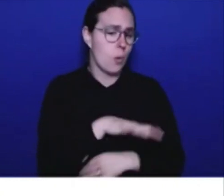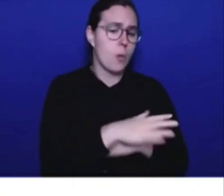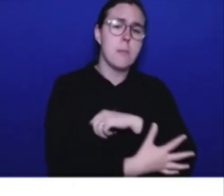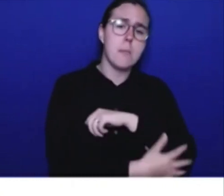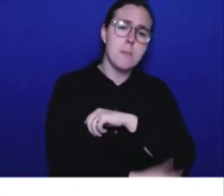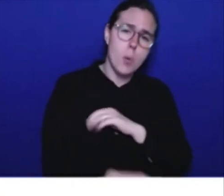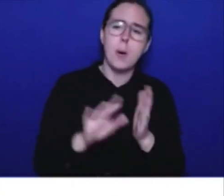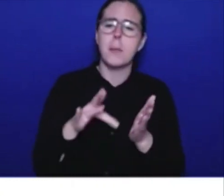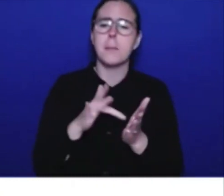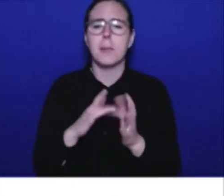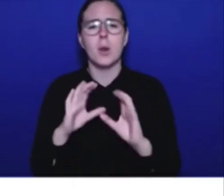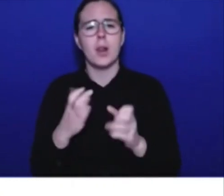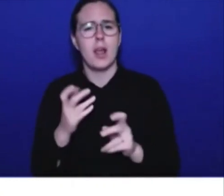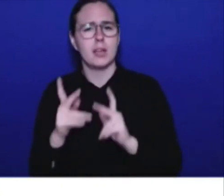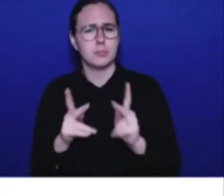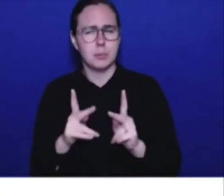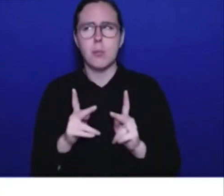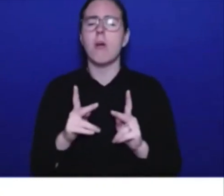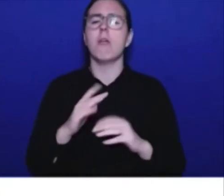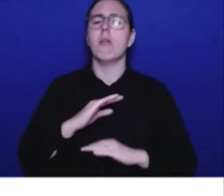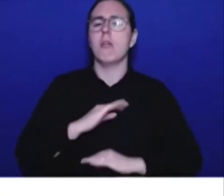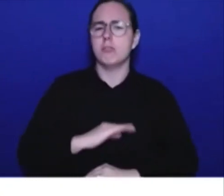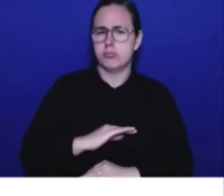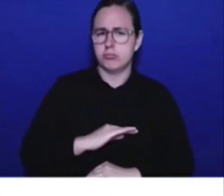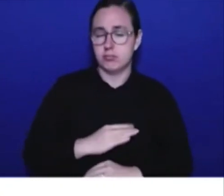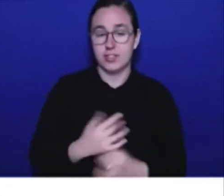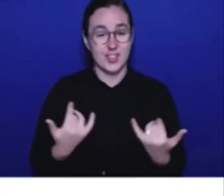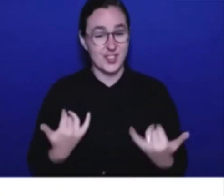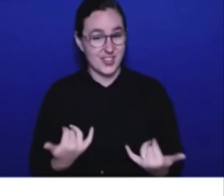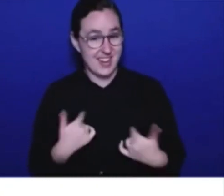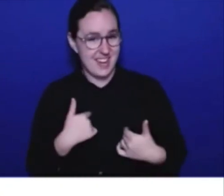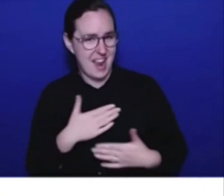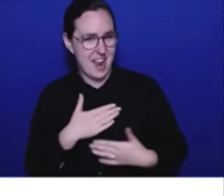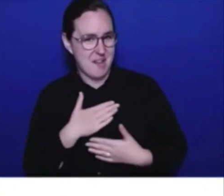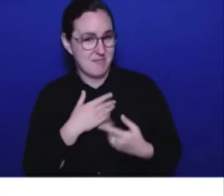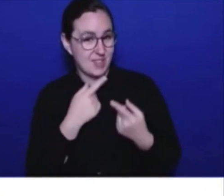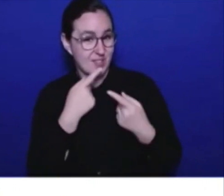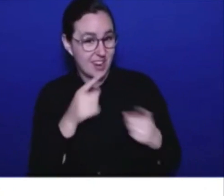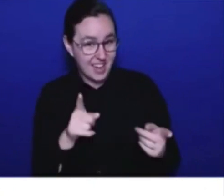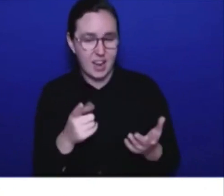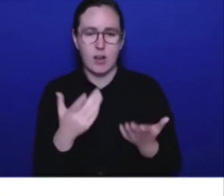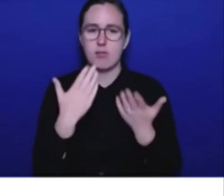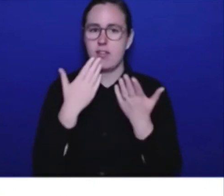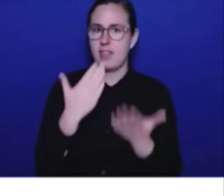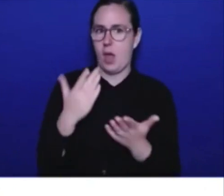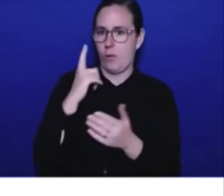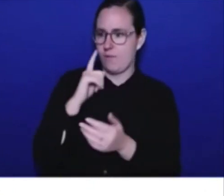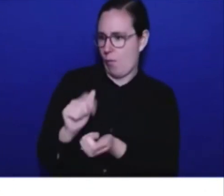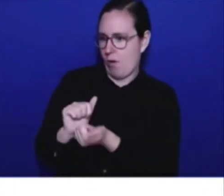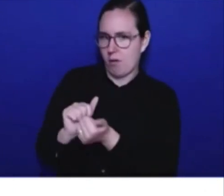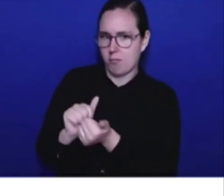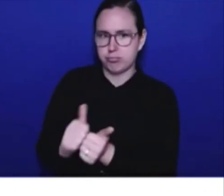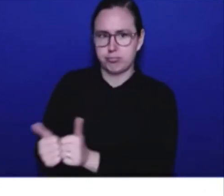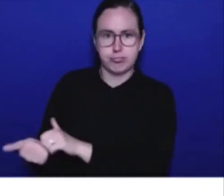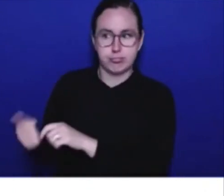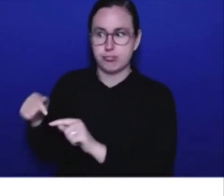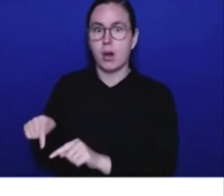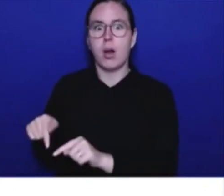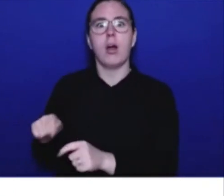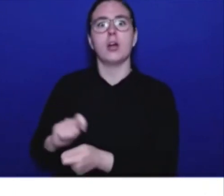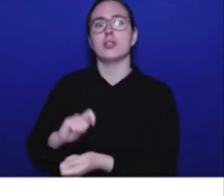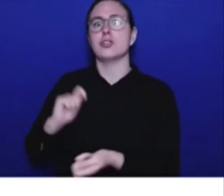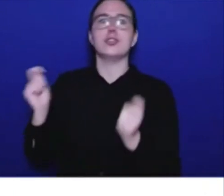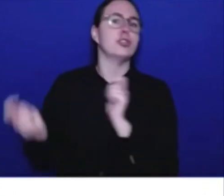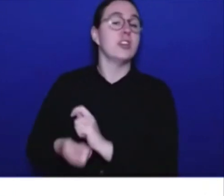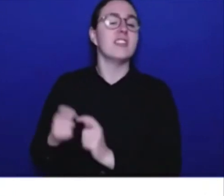So in that spirit, today, I'm pleased to announce that thanks to the reforms we made that have turned around our Crown Corporation, there will be no